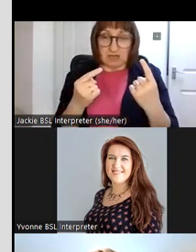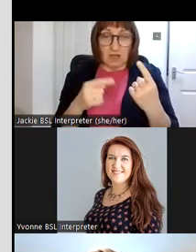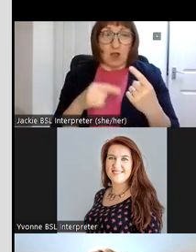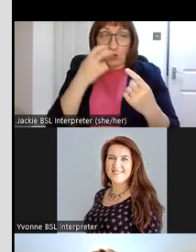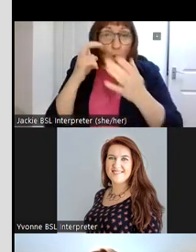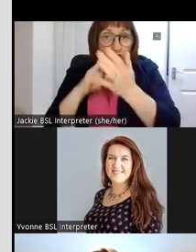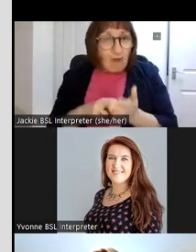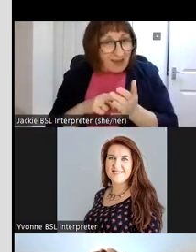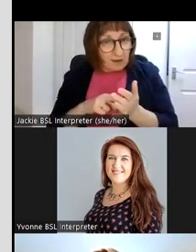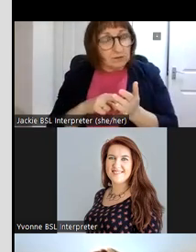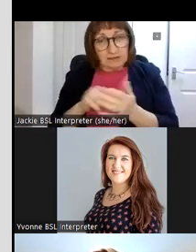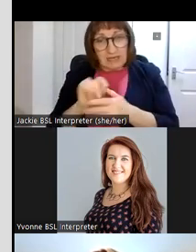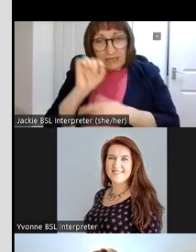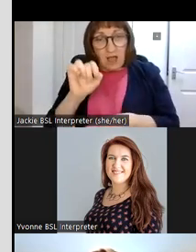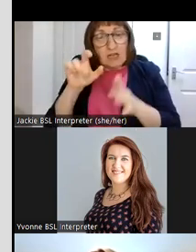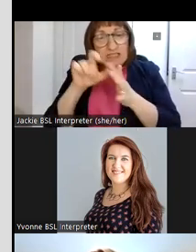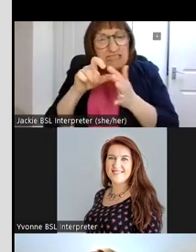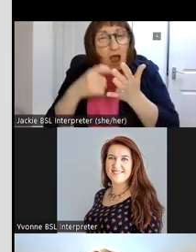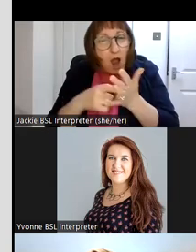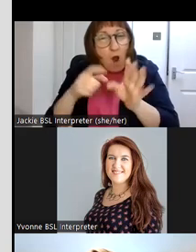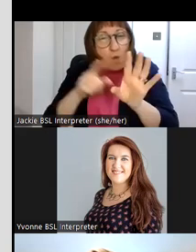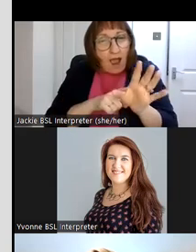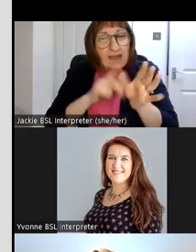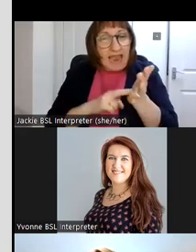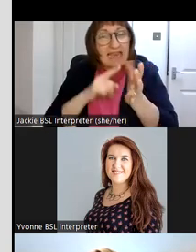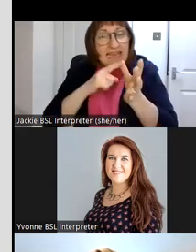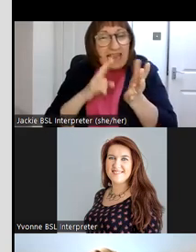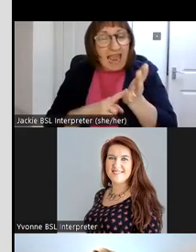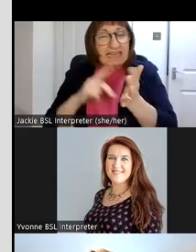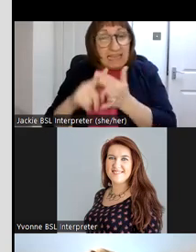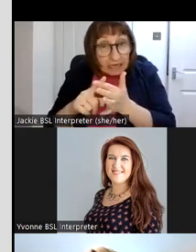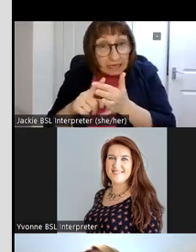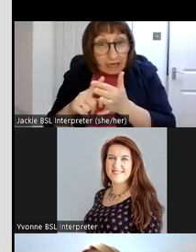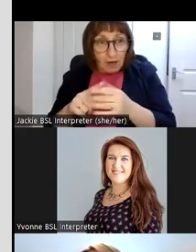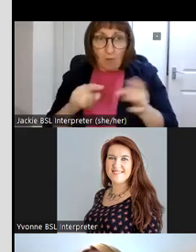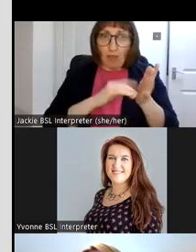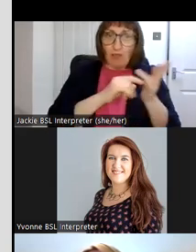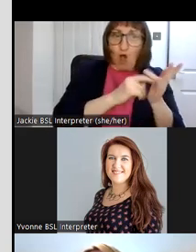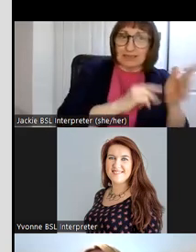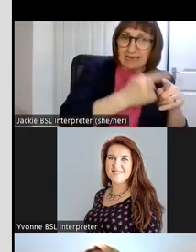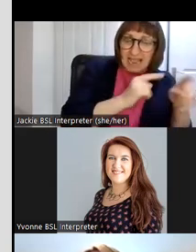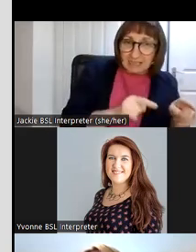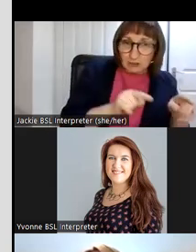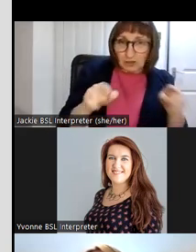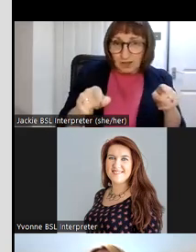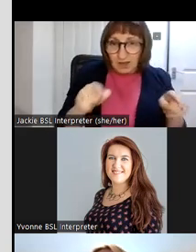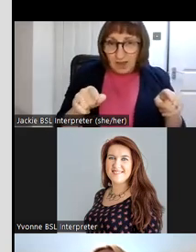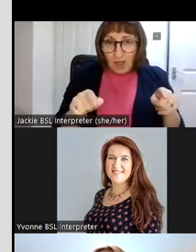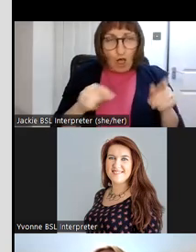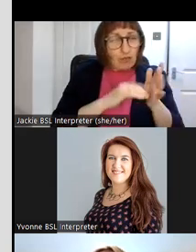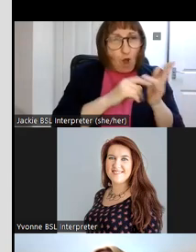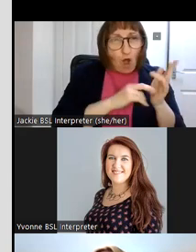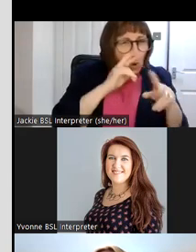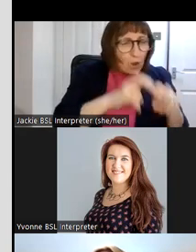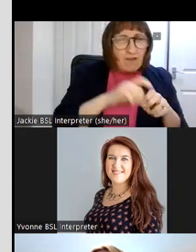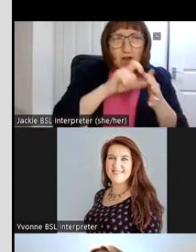records they were spelled d-r-y-n-a-n-e drynawn so i don't think very many thorntons would have been looking back